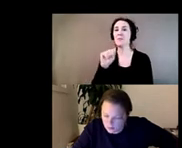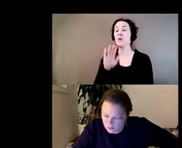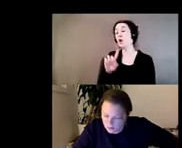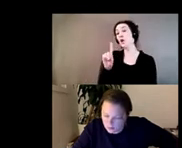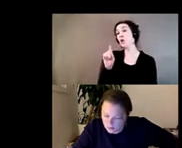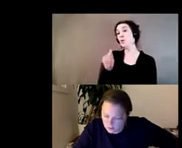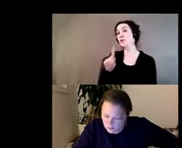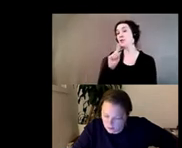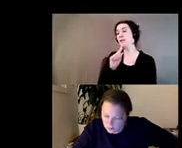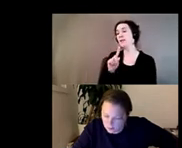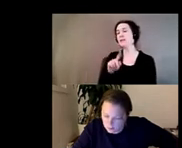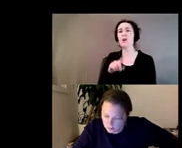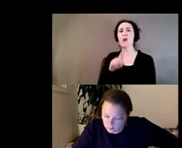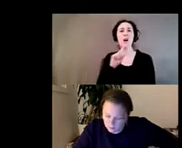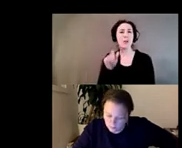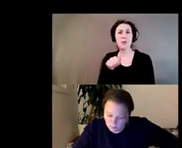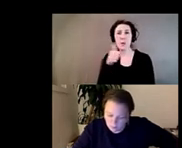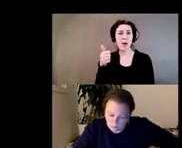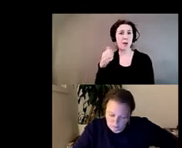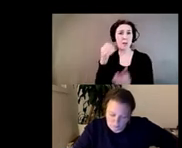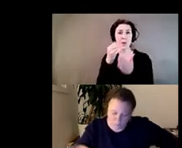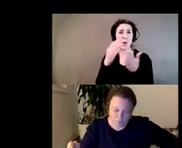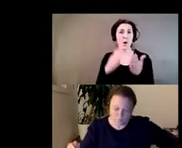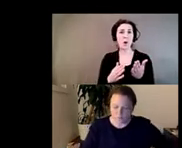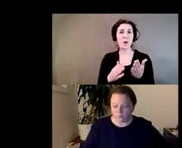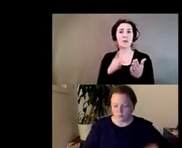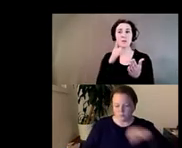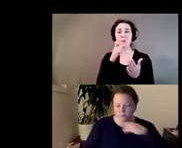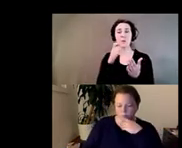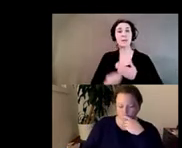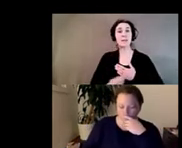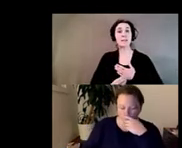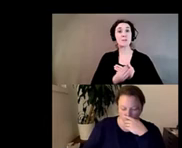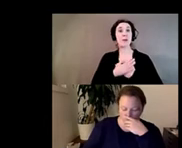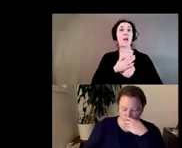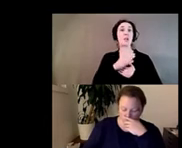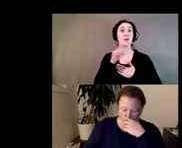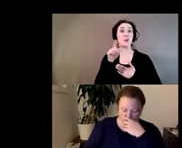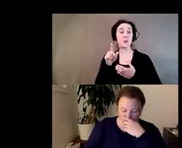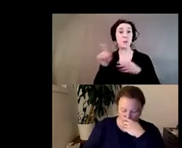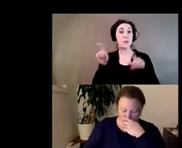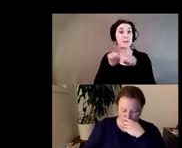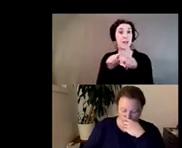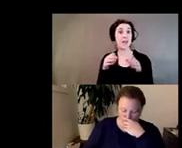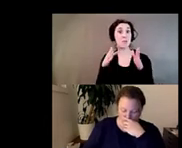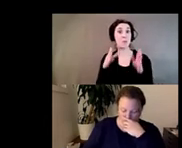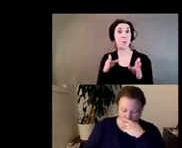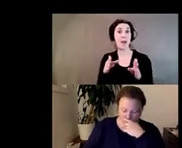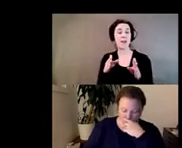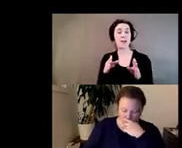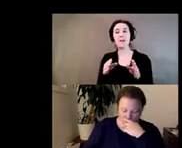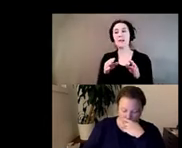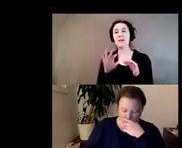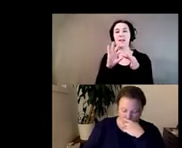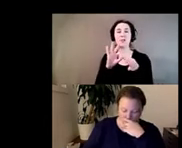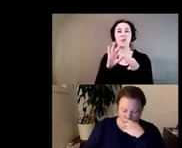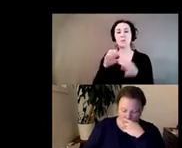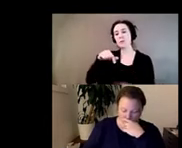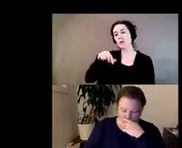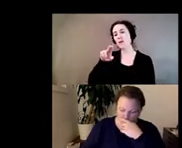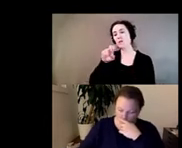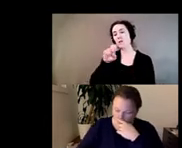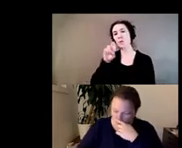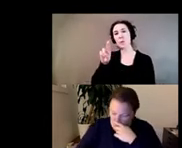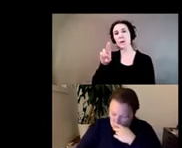are there other artists that inspire you the same way in terms of queer and Latinx